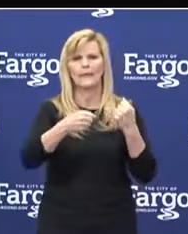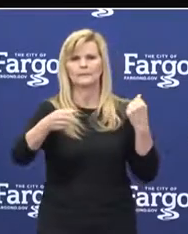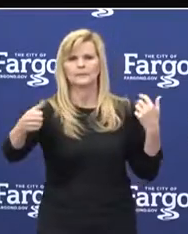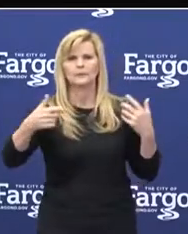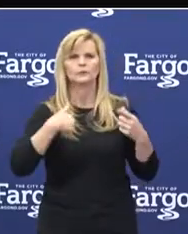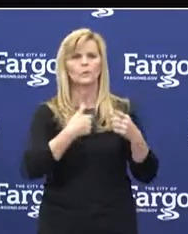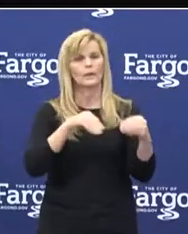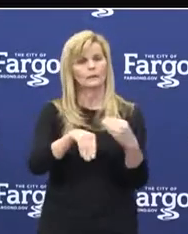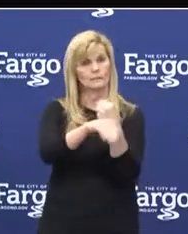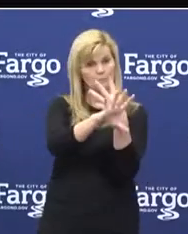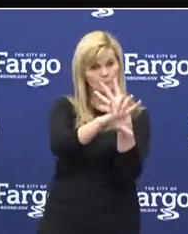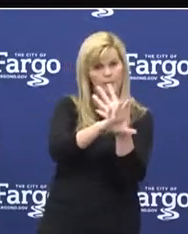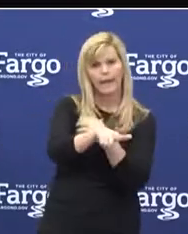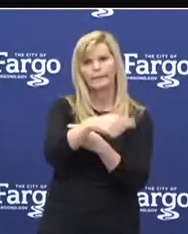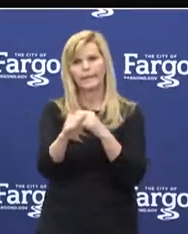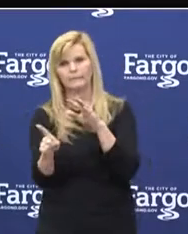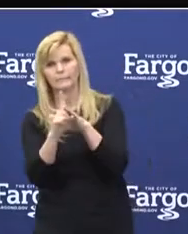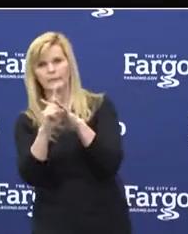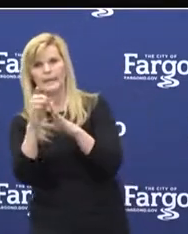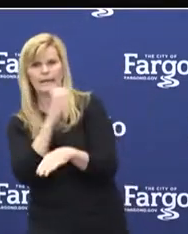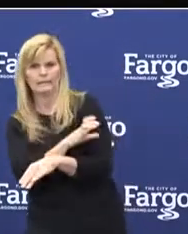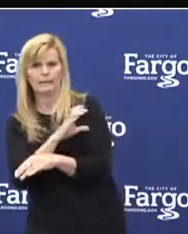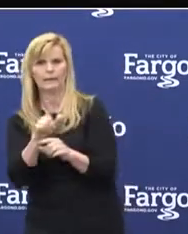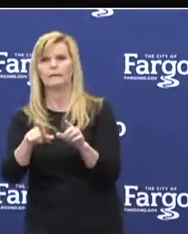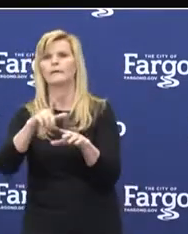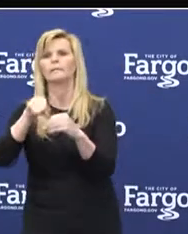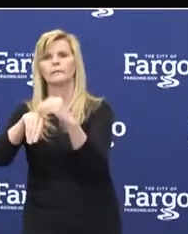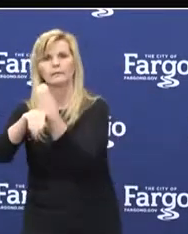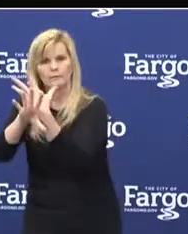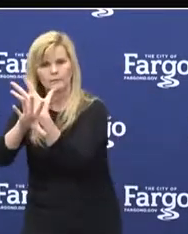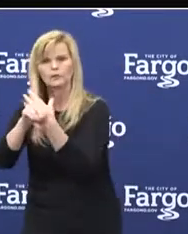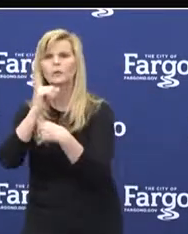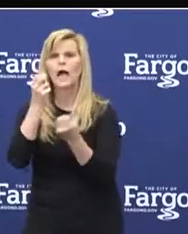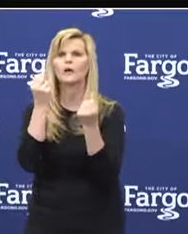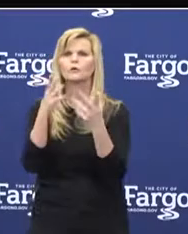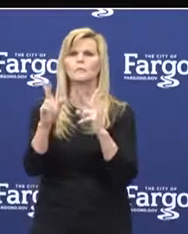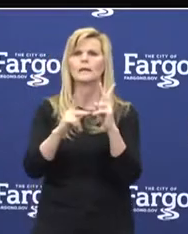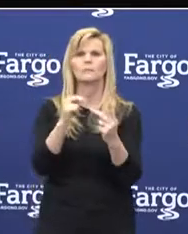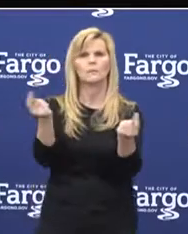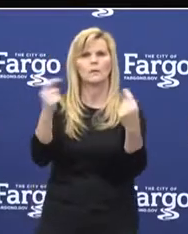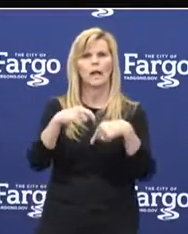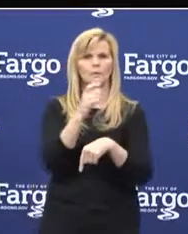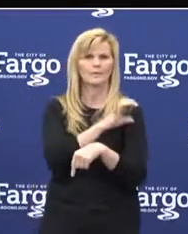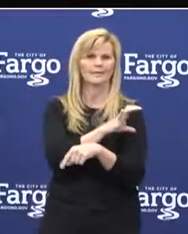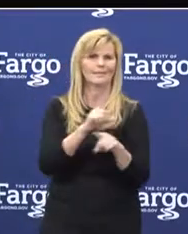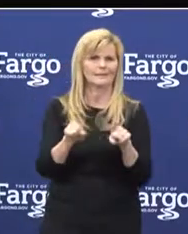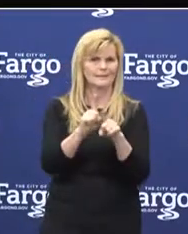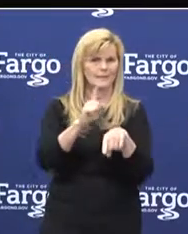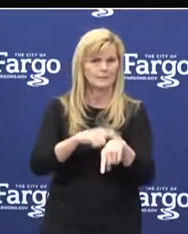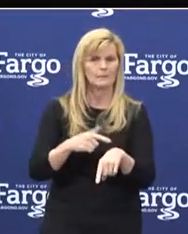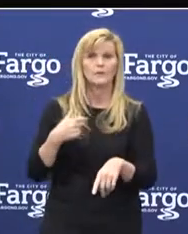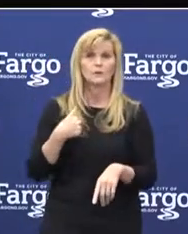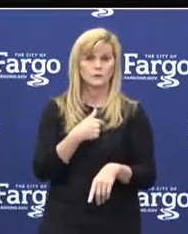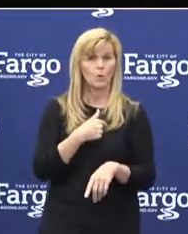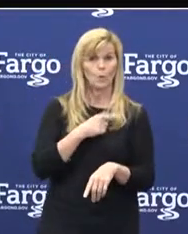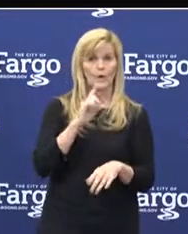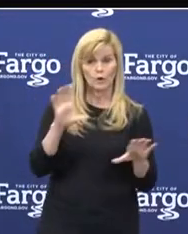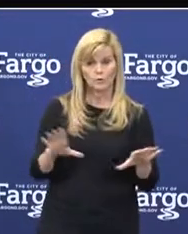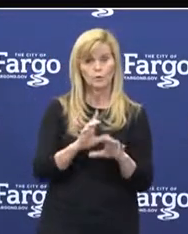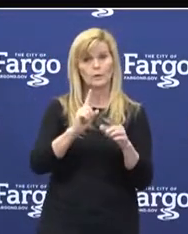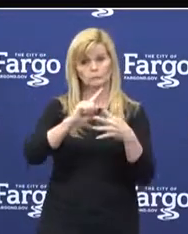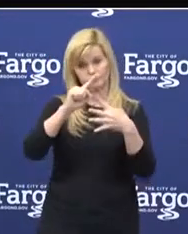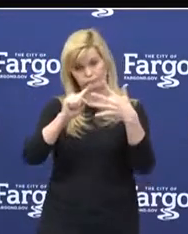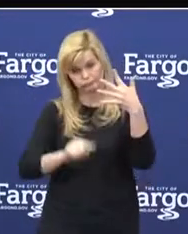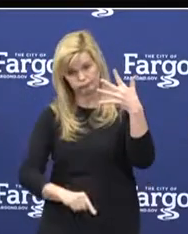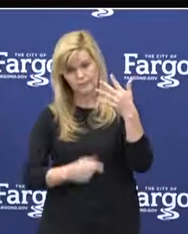limits the number of people in the clinic or facility at one time. So again, a whole host of things that we and others are doing to make sure